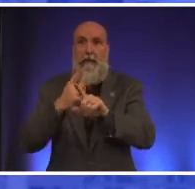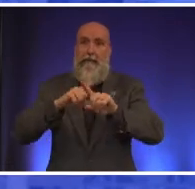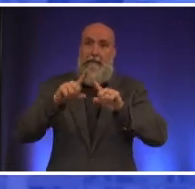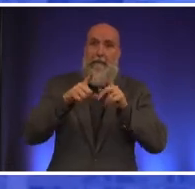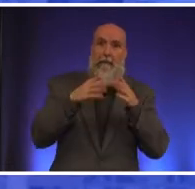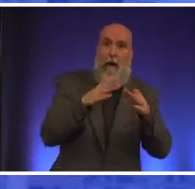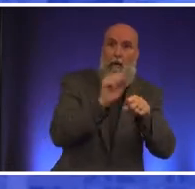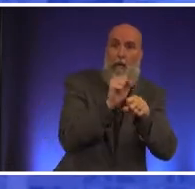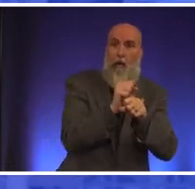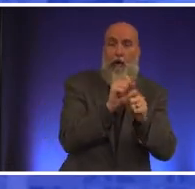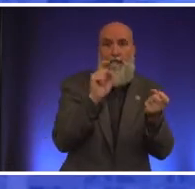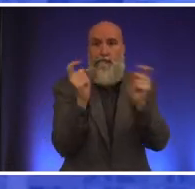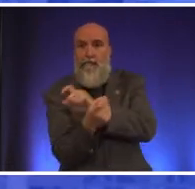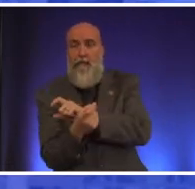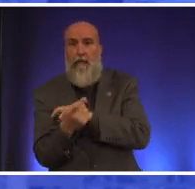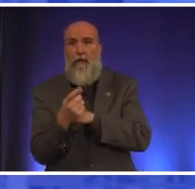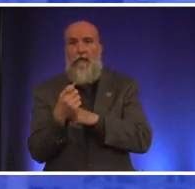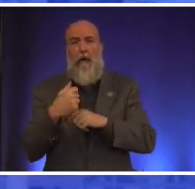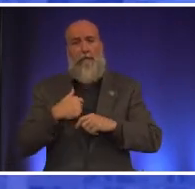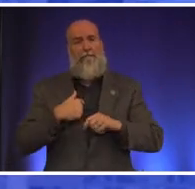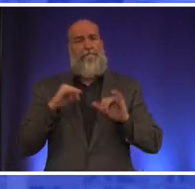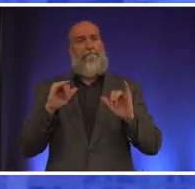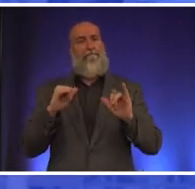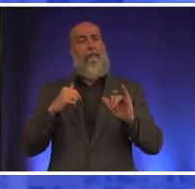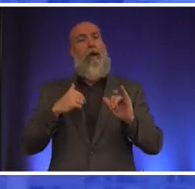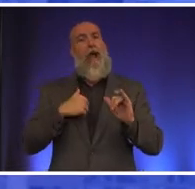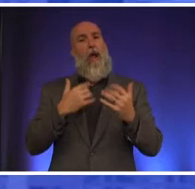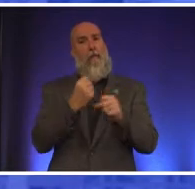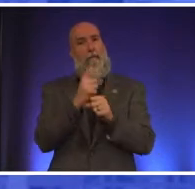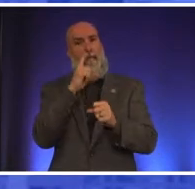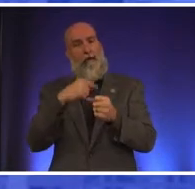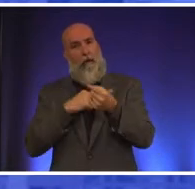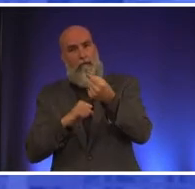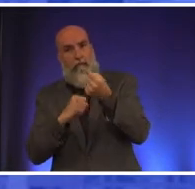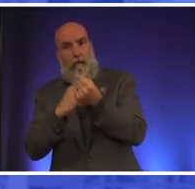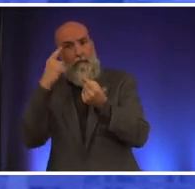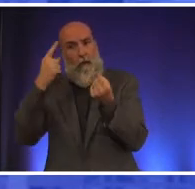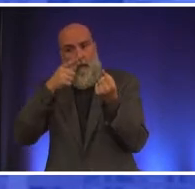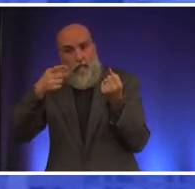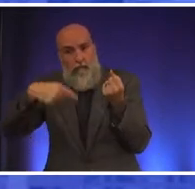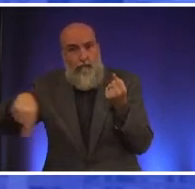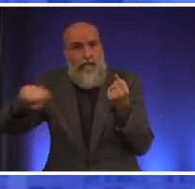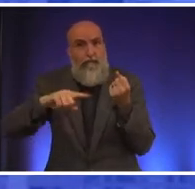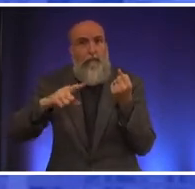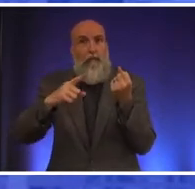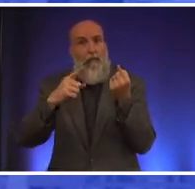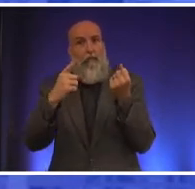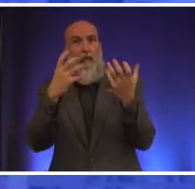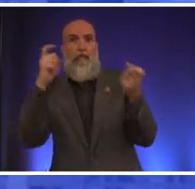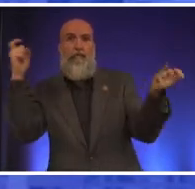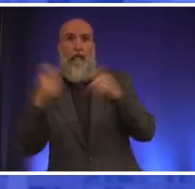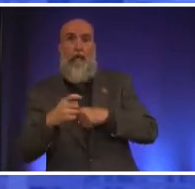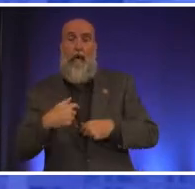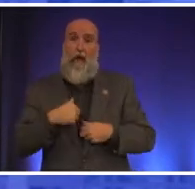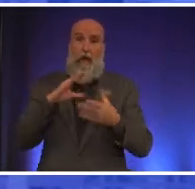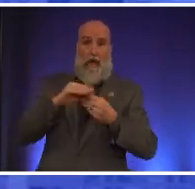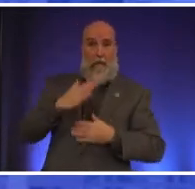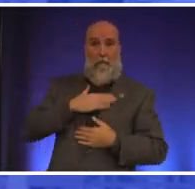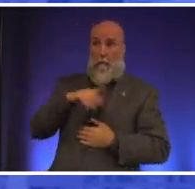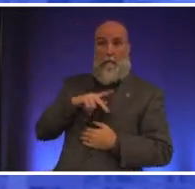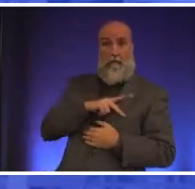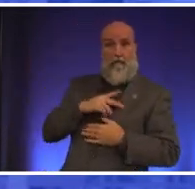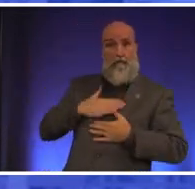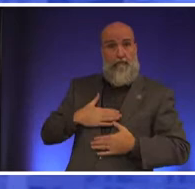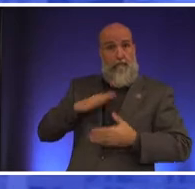so i want to make sure that i am speaking on behalf of those individuals um i've made i've talked about my personal story in that my